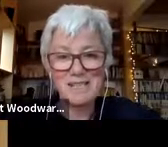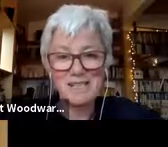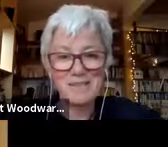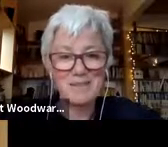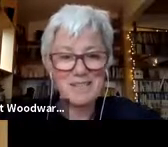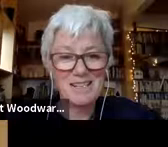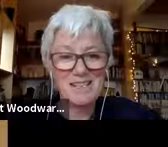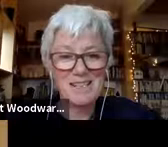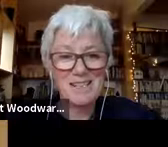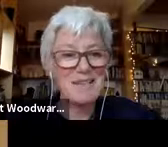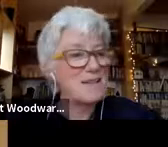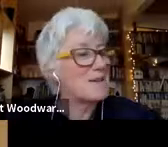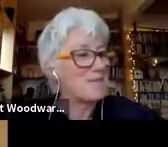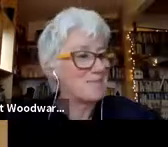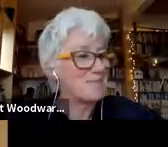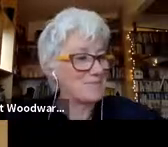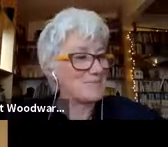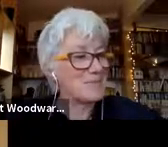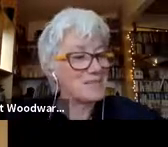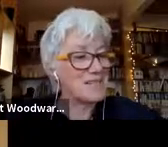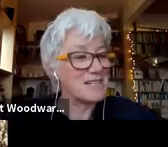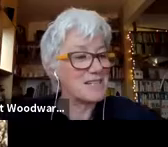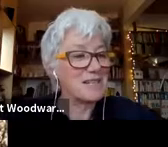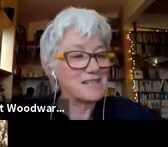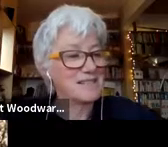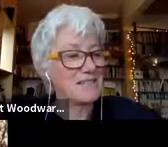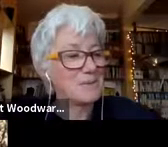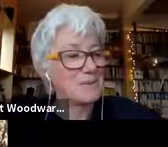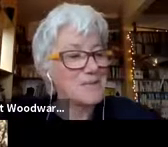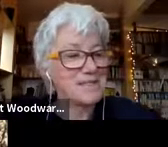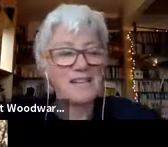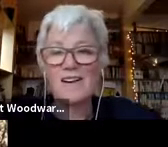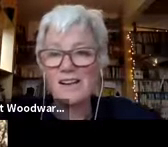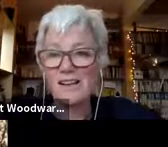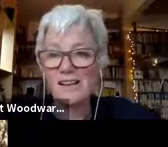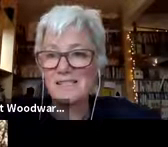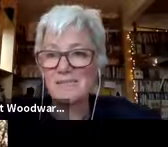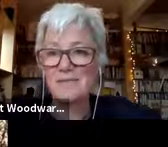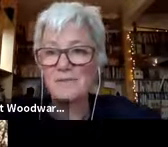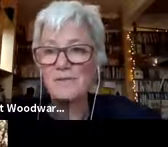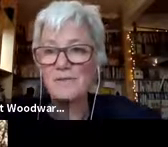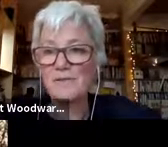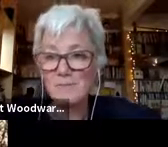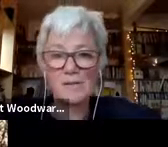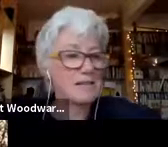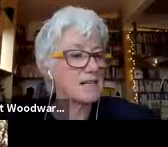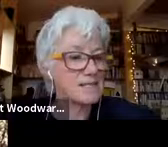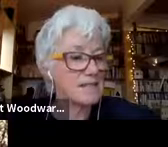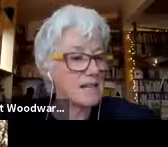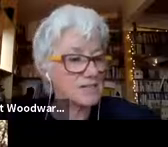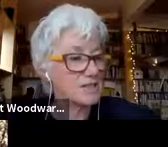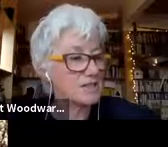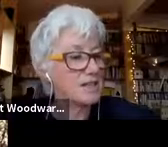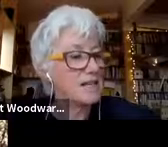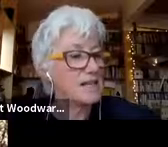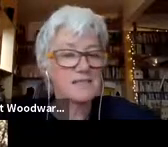the reading room in the Beinecke library. Much of Tasmania's West and Highlands has been formed by